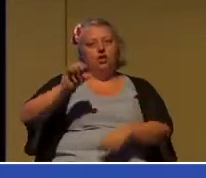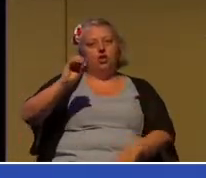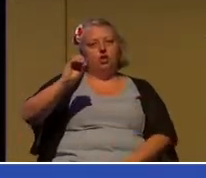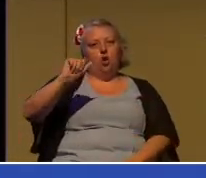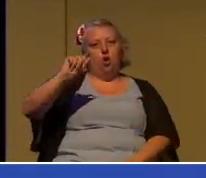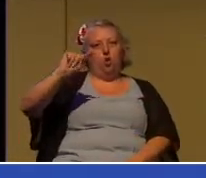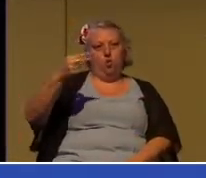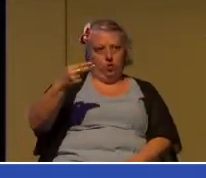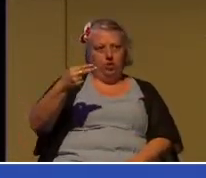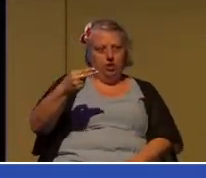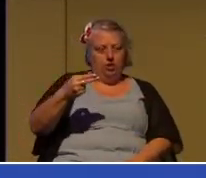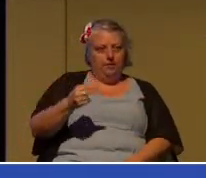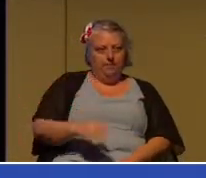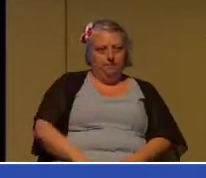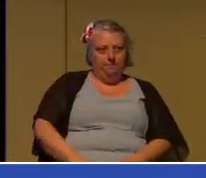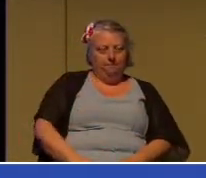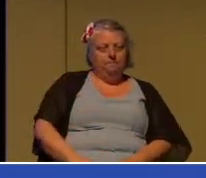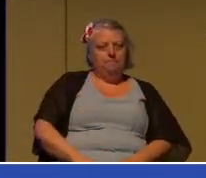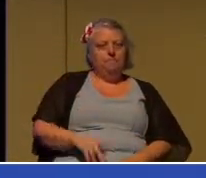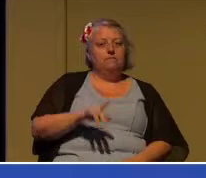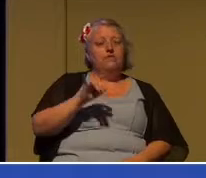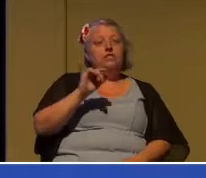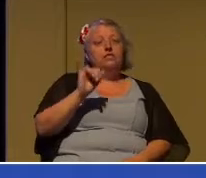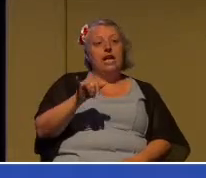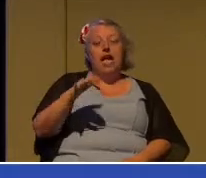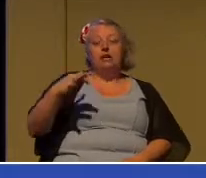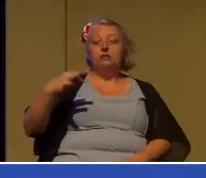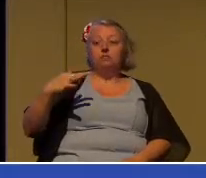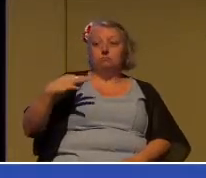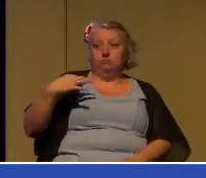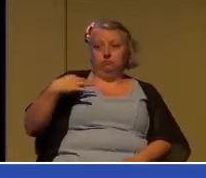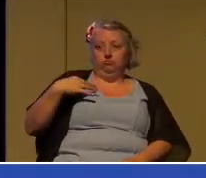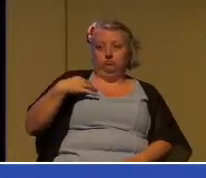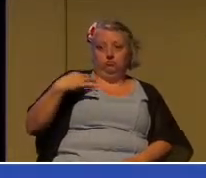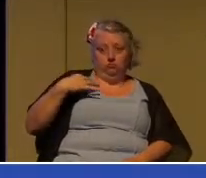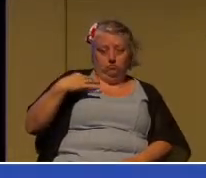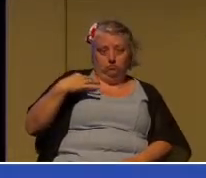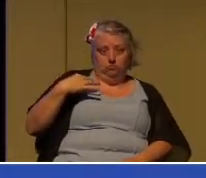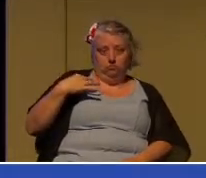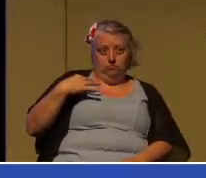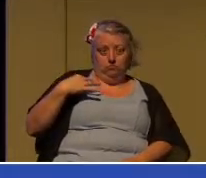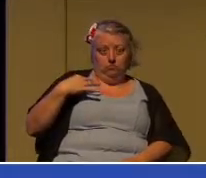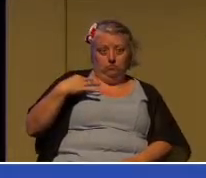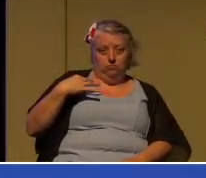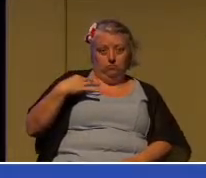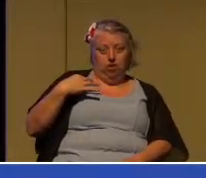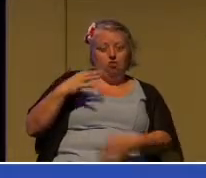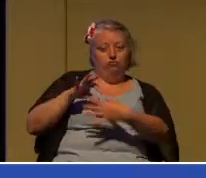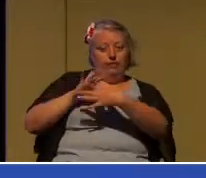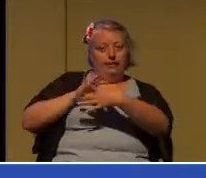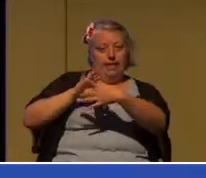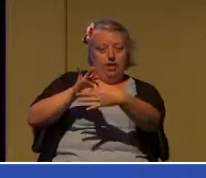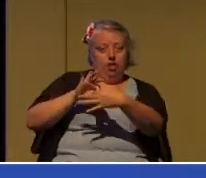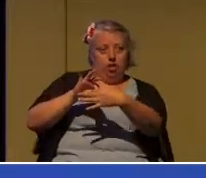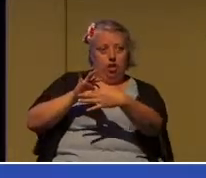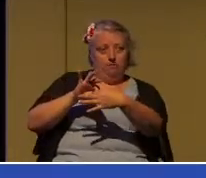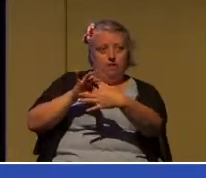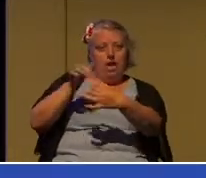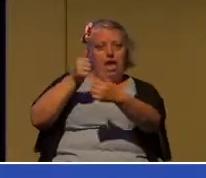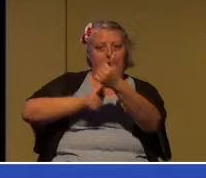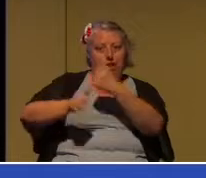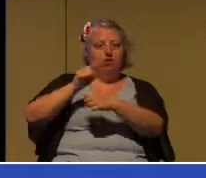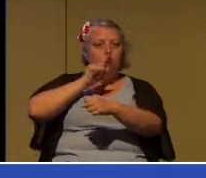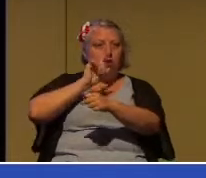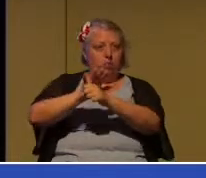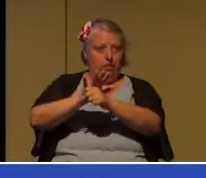A covenant is an elected as opposed to natural relationship of obligation